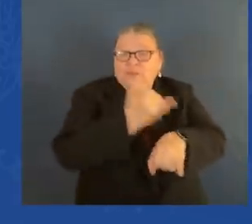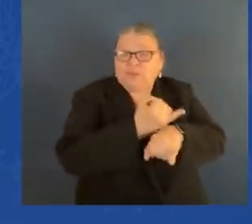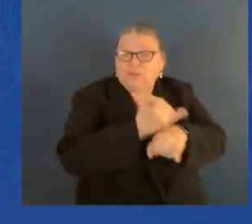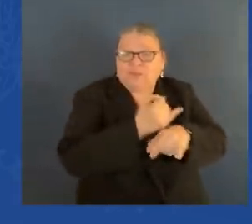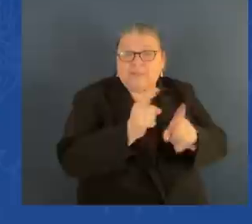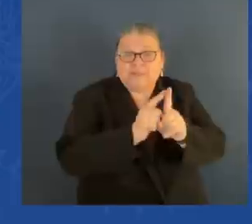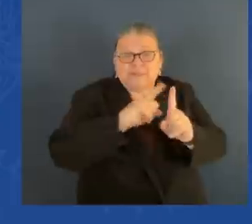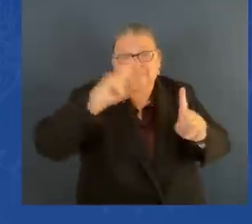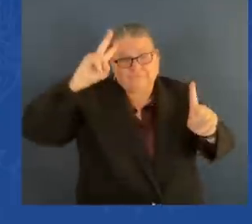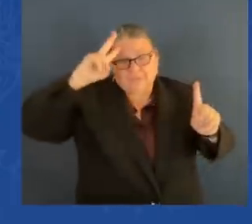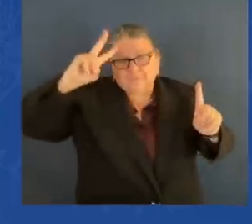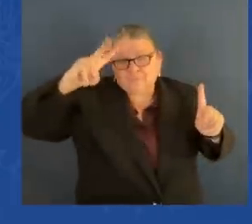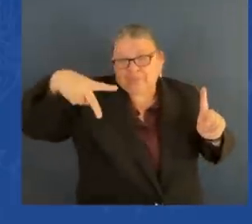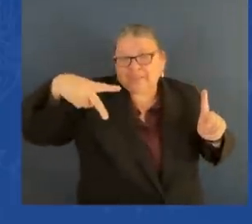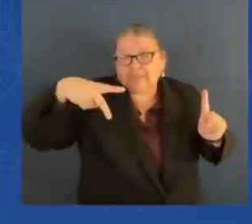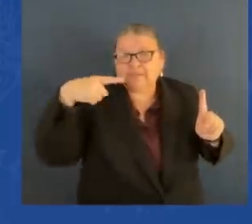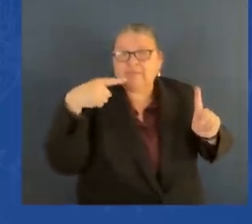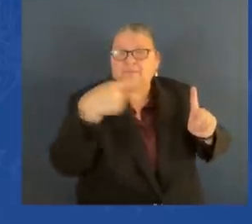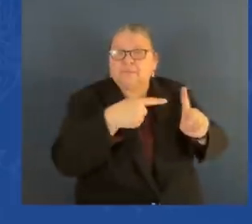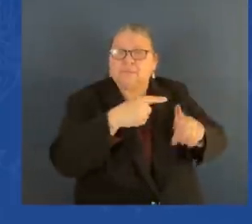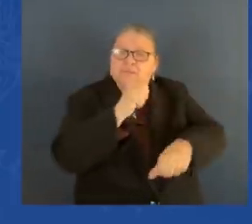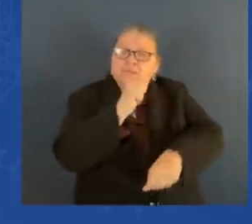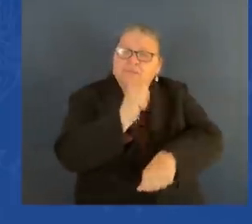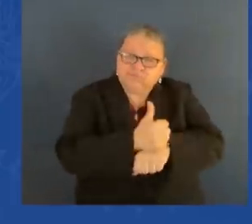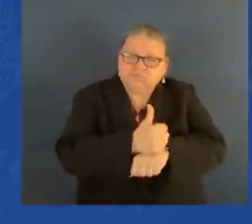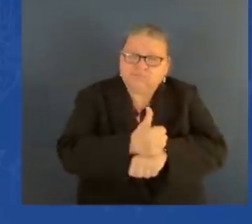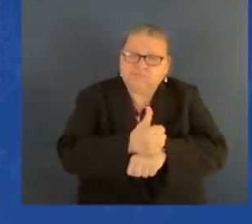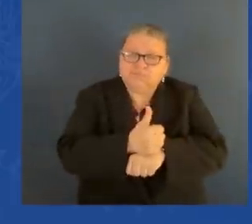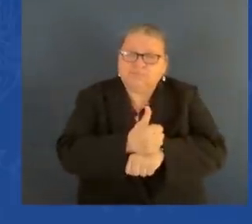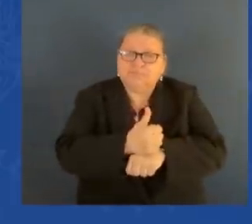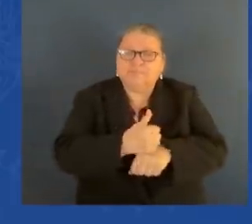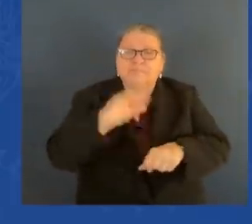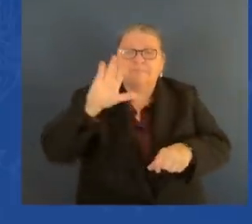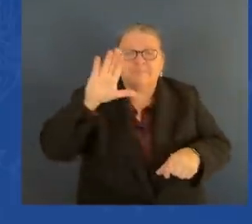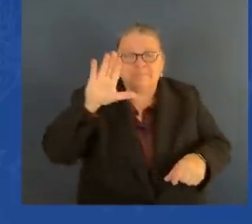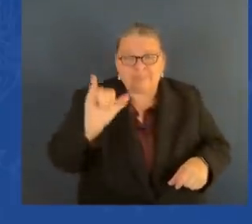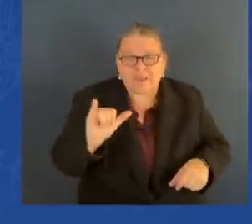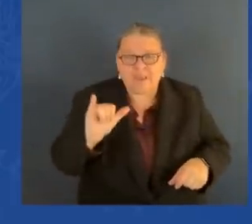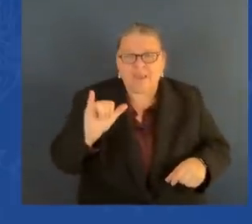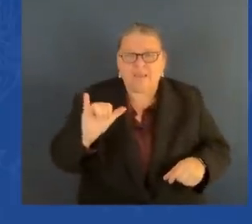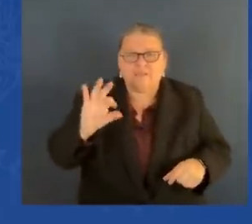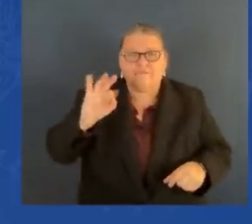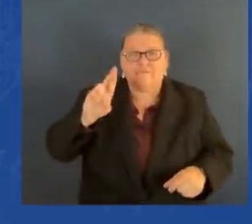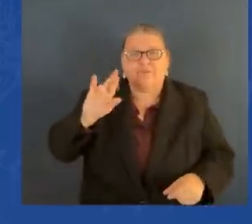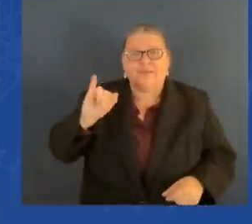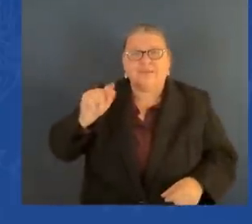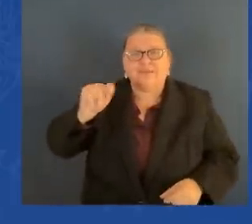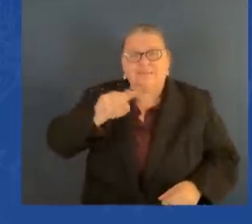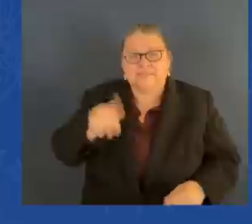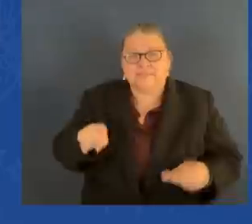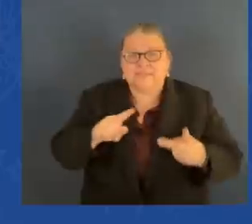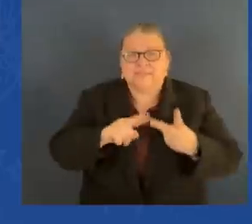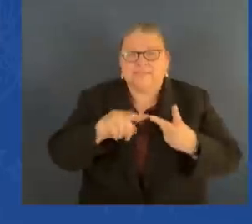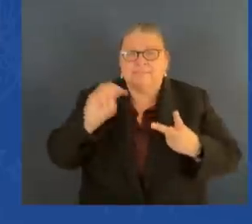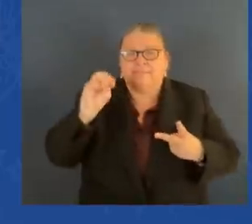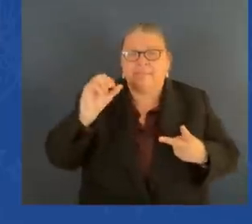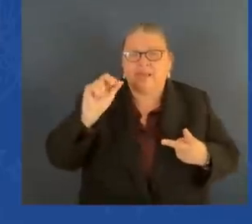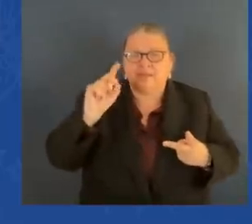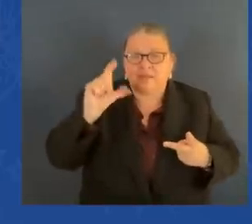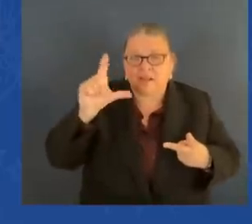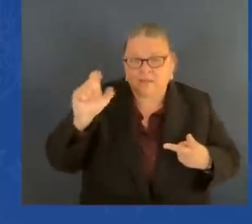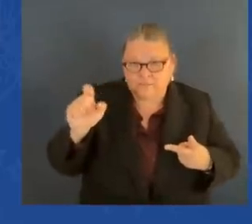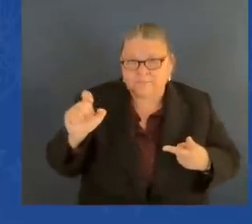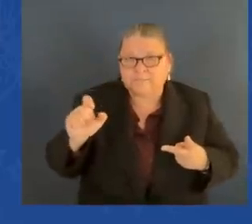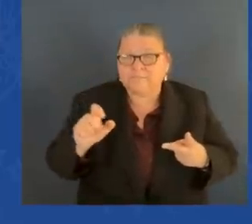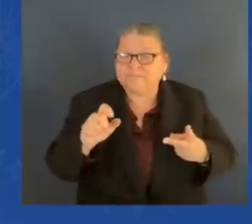of Fritz Mondale. But it's not a lengthened shadow we see in those places. It's his light.